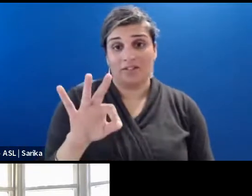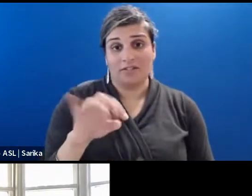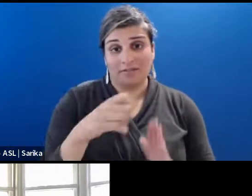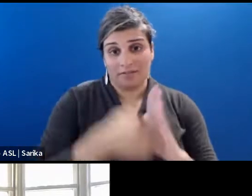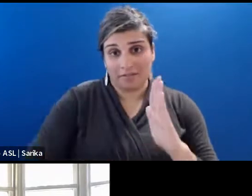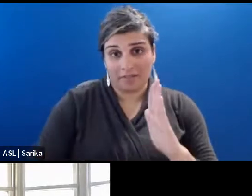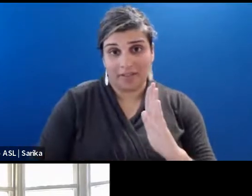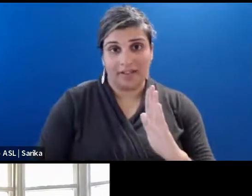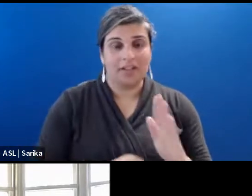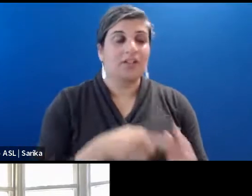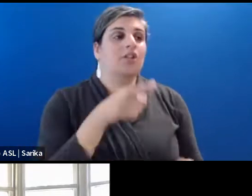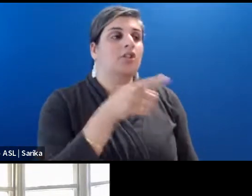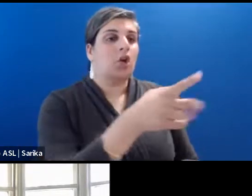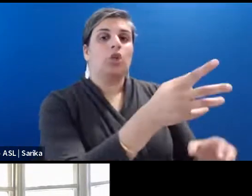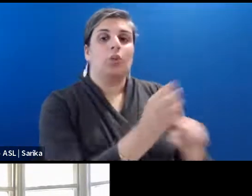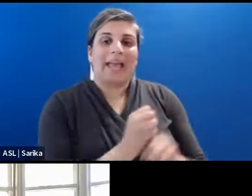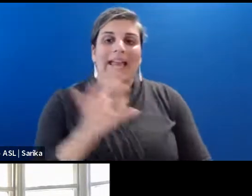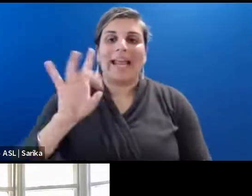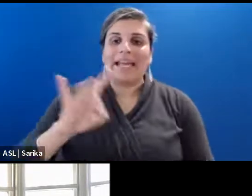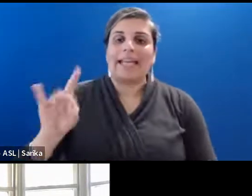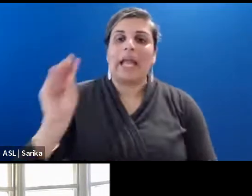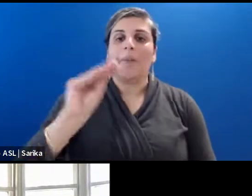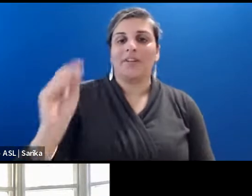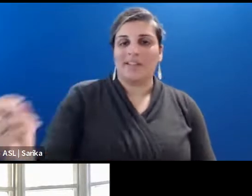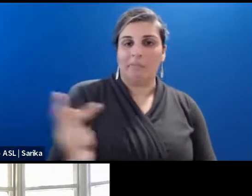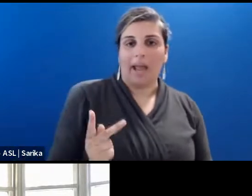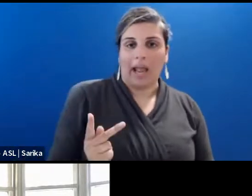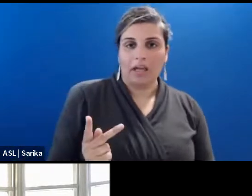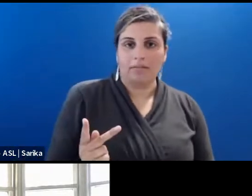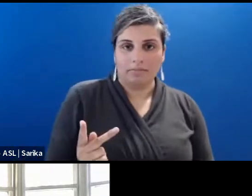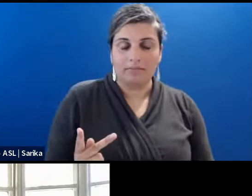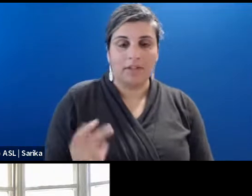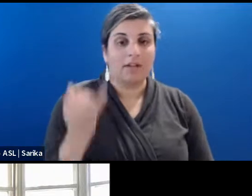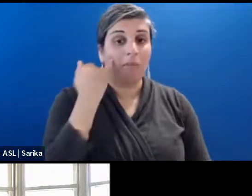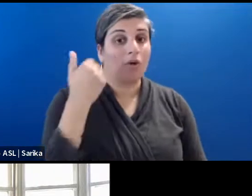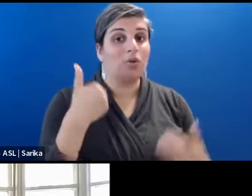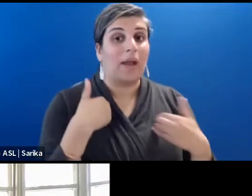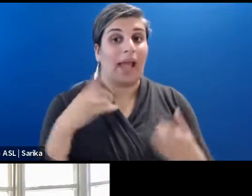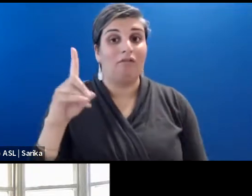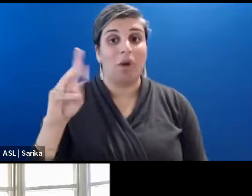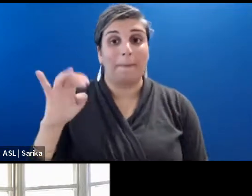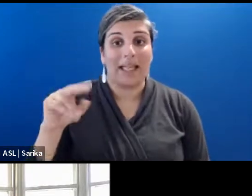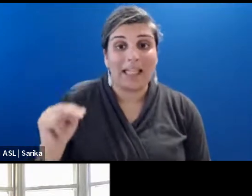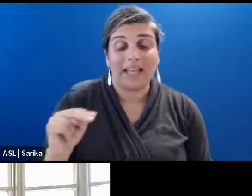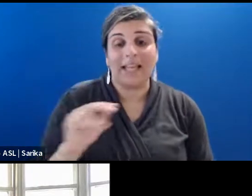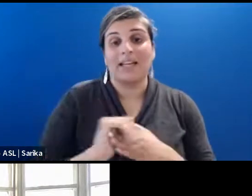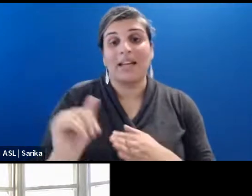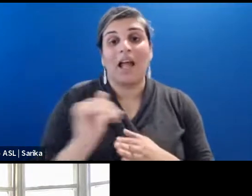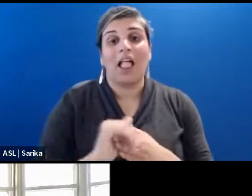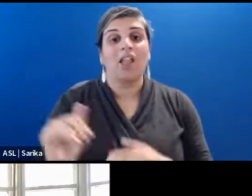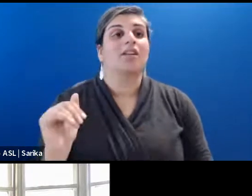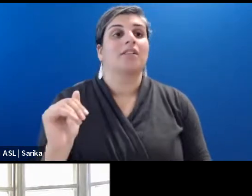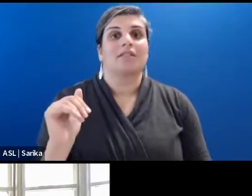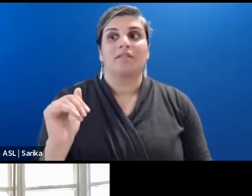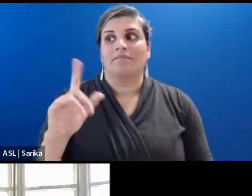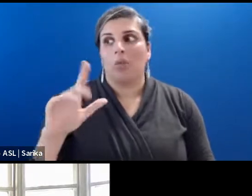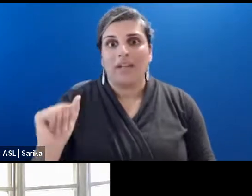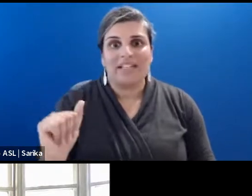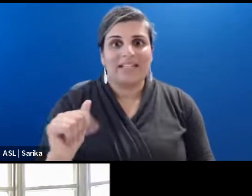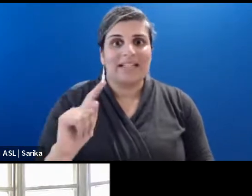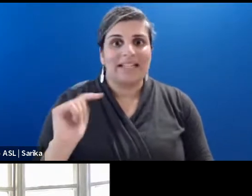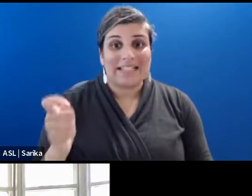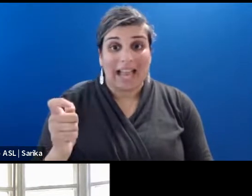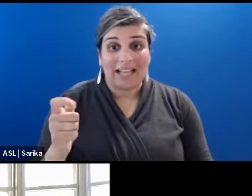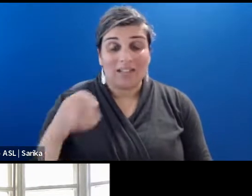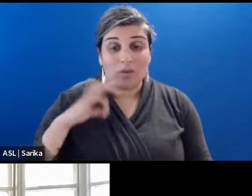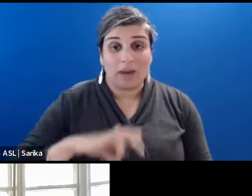you net 88%. Here you have a million dollars in Louisiana tax credits. That's an $880,000 check that